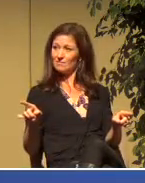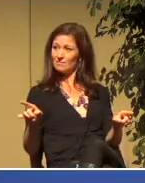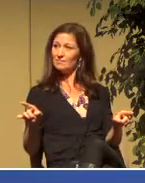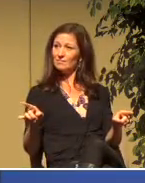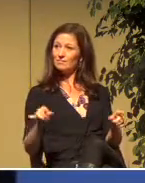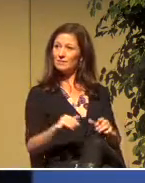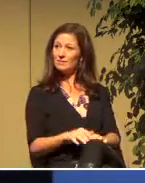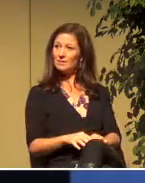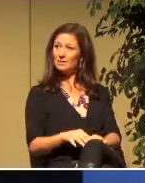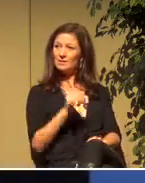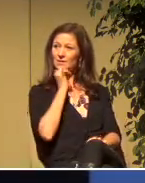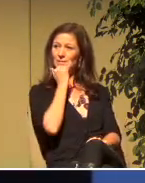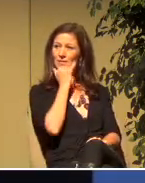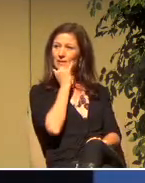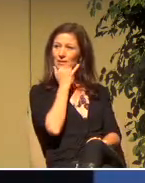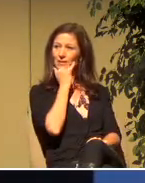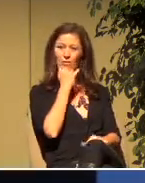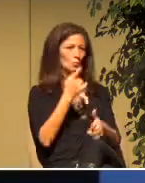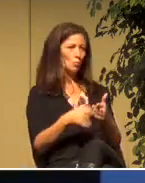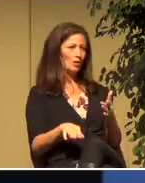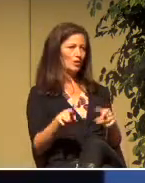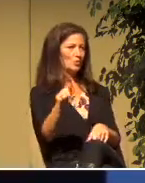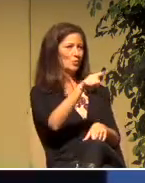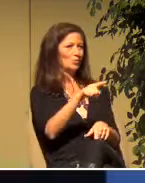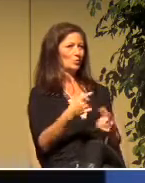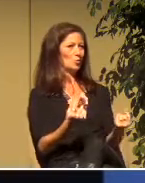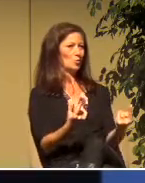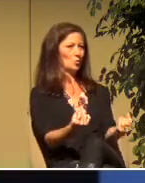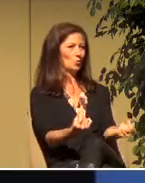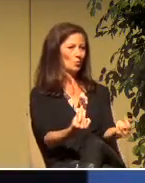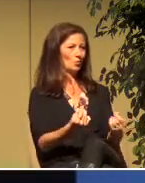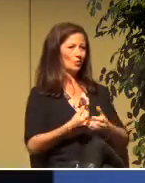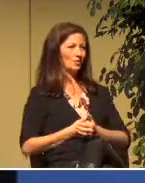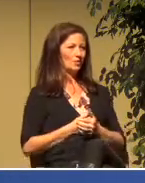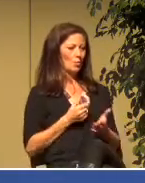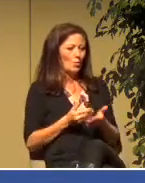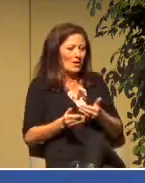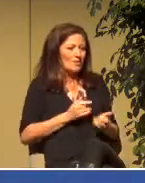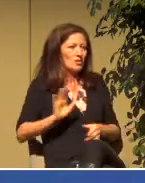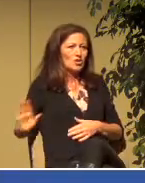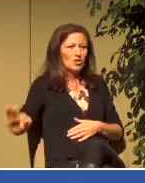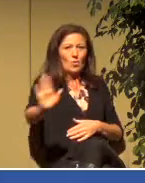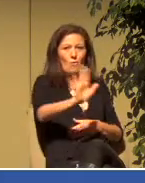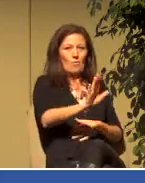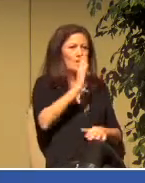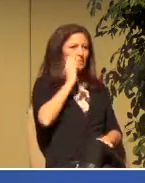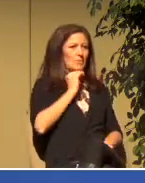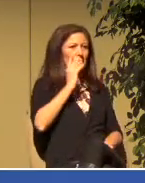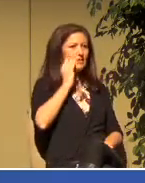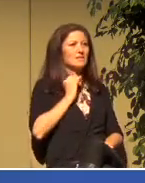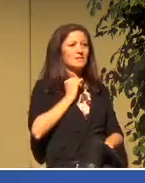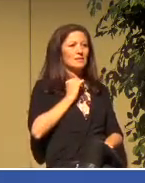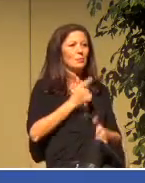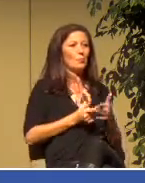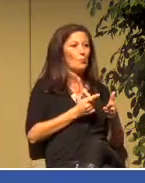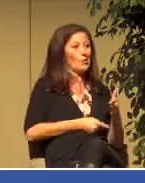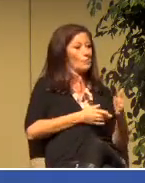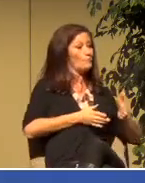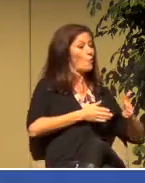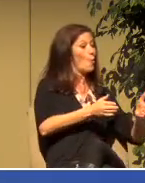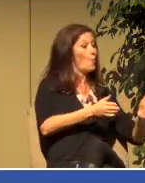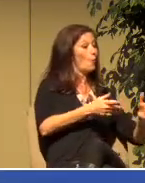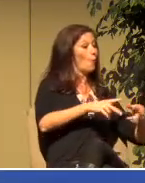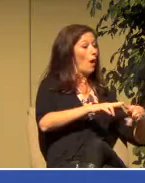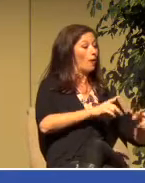you have done whatever road you have walked whatever words you have uttered